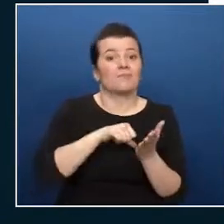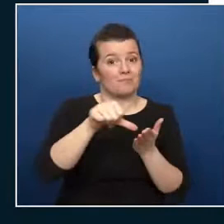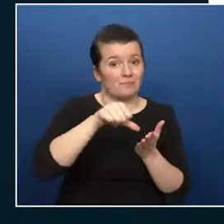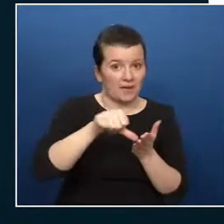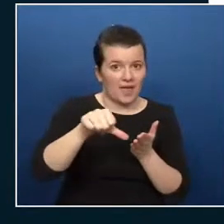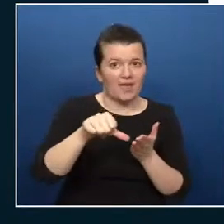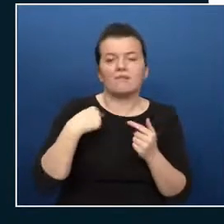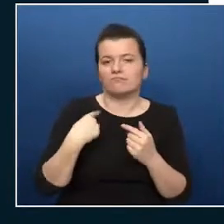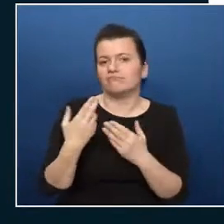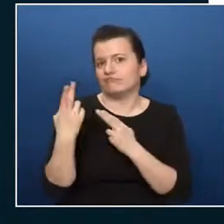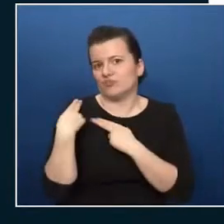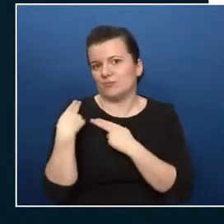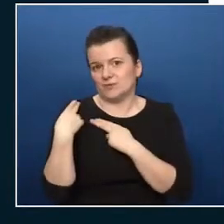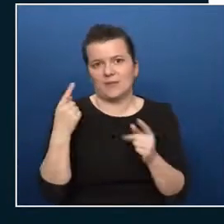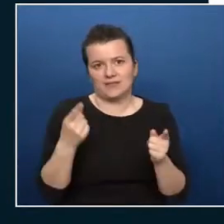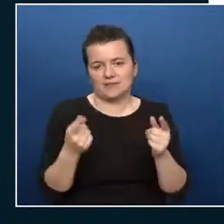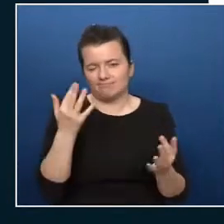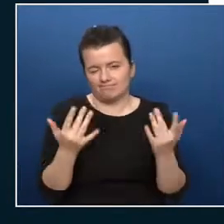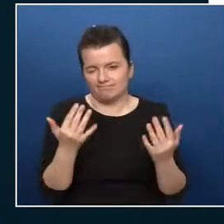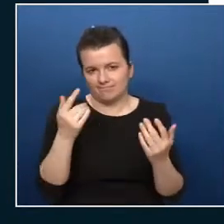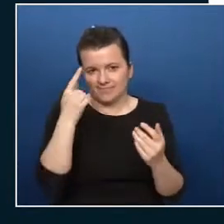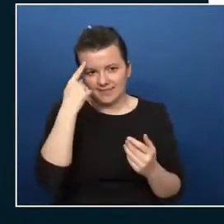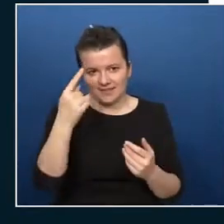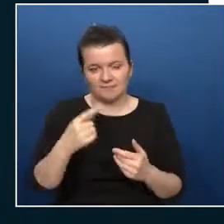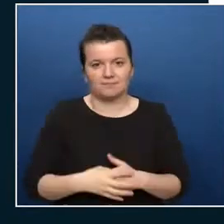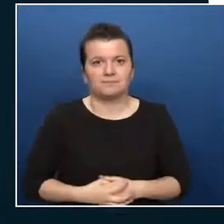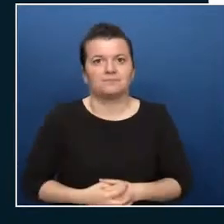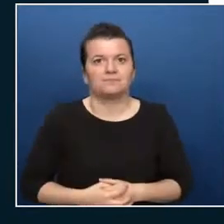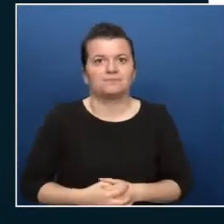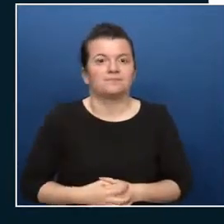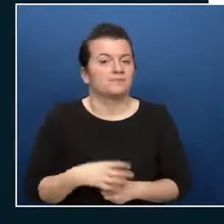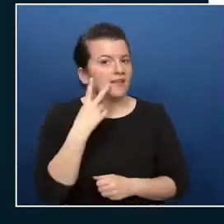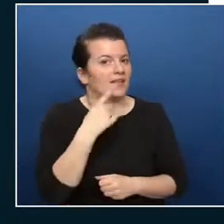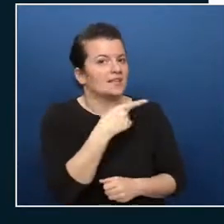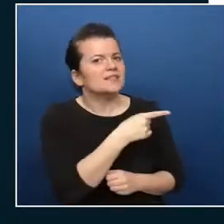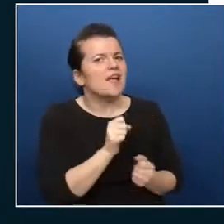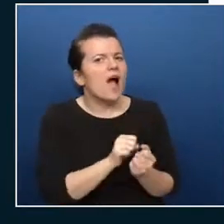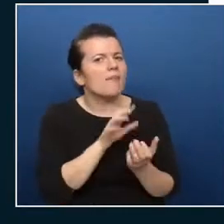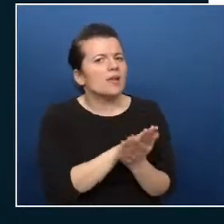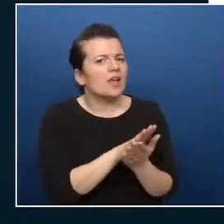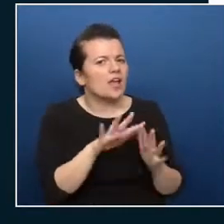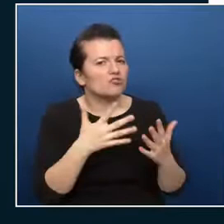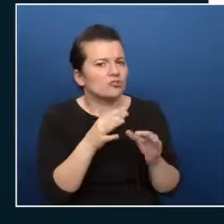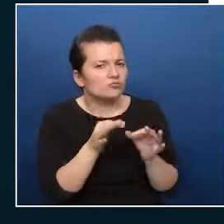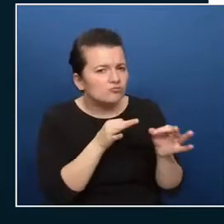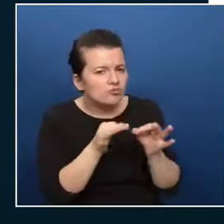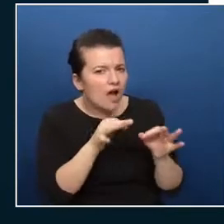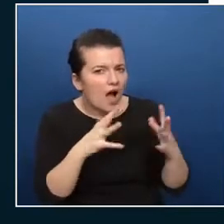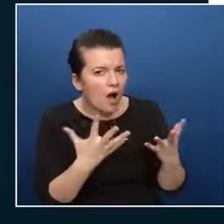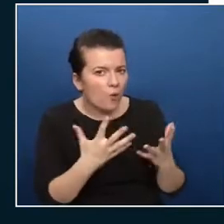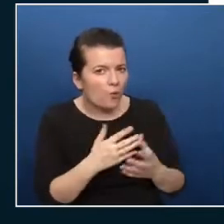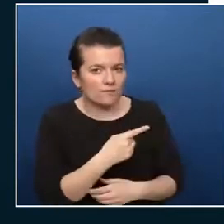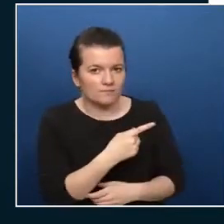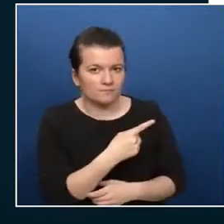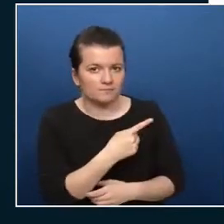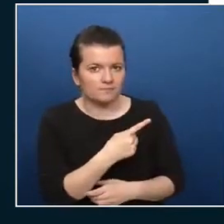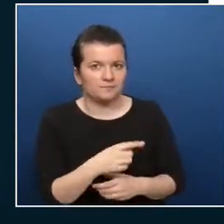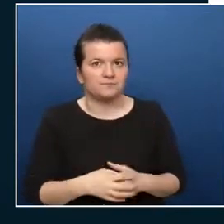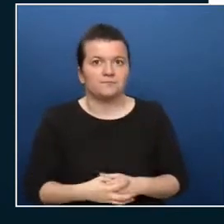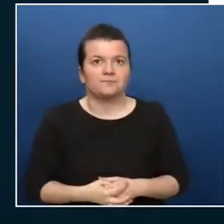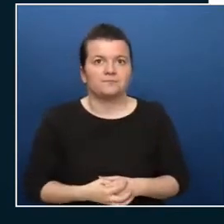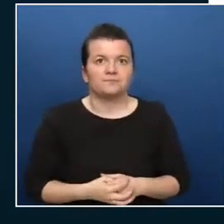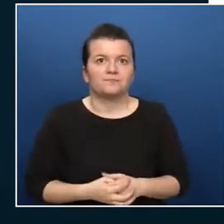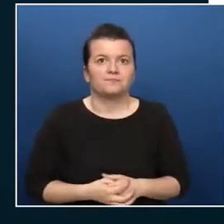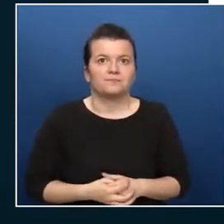next is the application category strategy this one builds on top of the workload separation approach